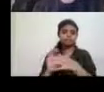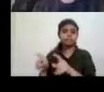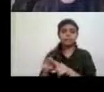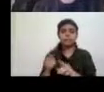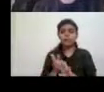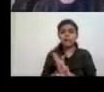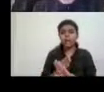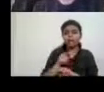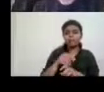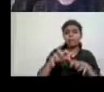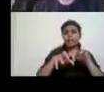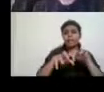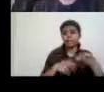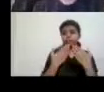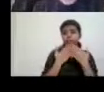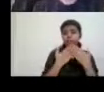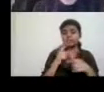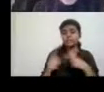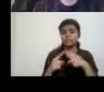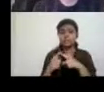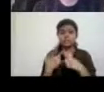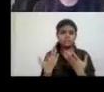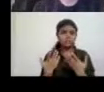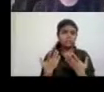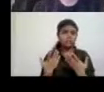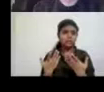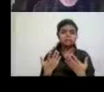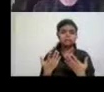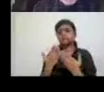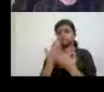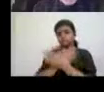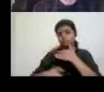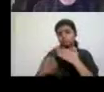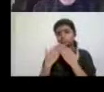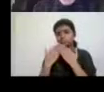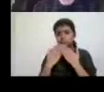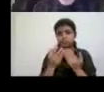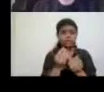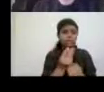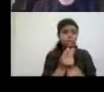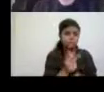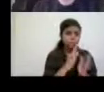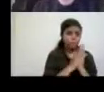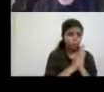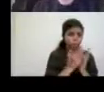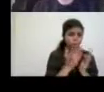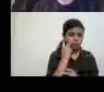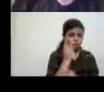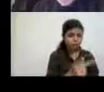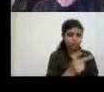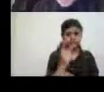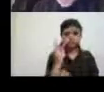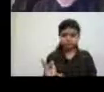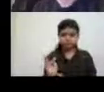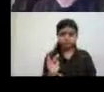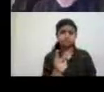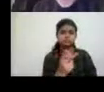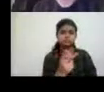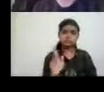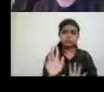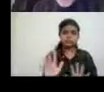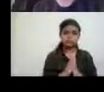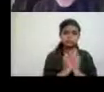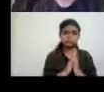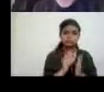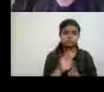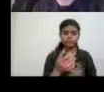and disability studies. Uh, there's, uh, Sonora Taylor's book, Beasts of Burden, Canadian Journal of Disability Studies, had a special